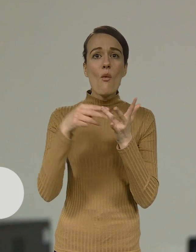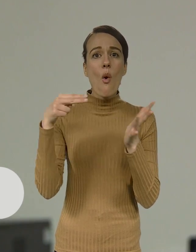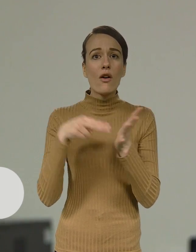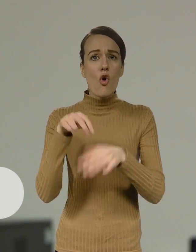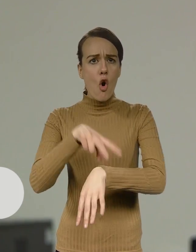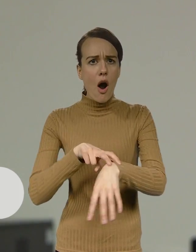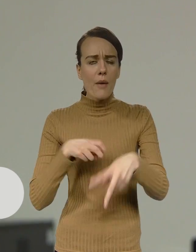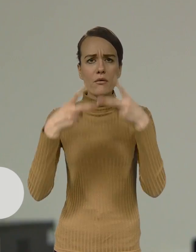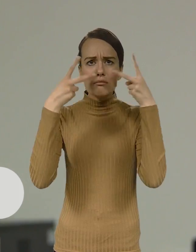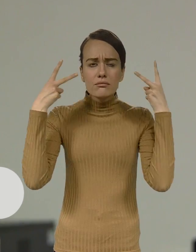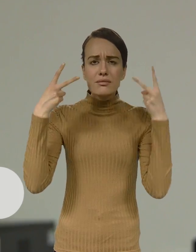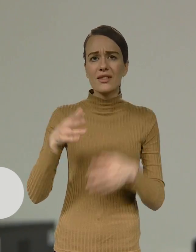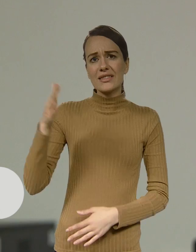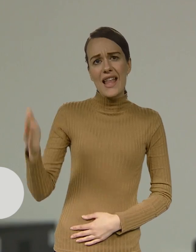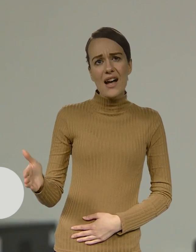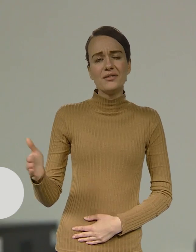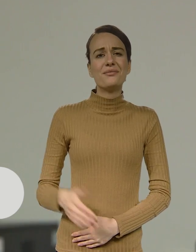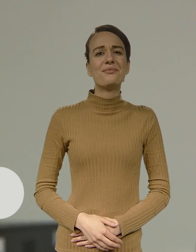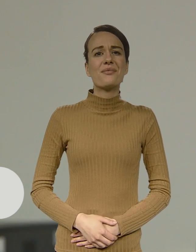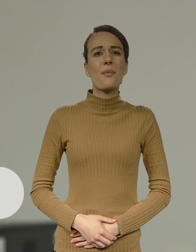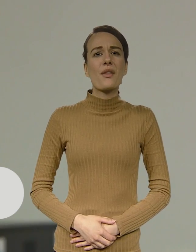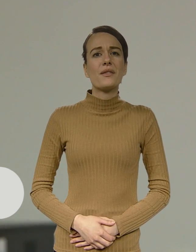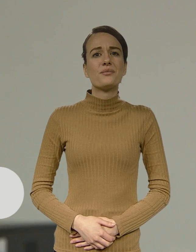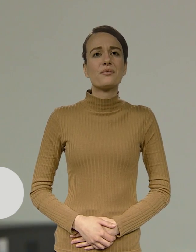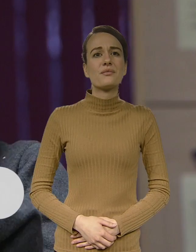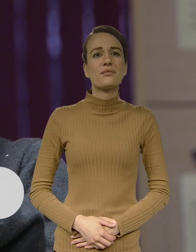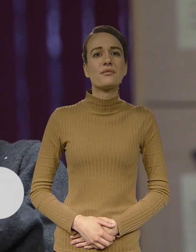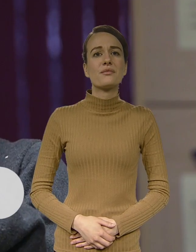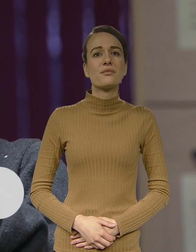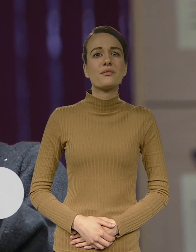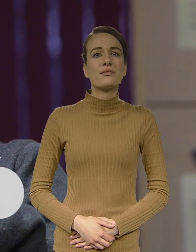Pokemon and Cops and Robbers on the sidewalk.